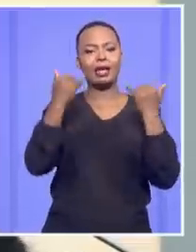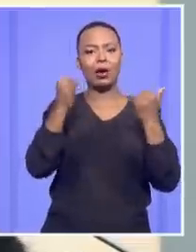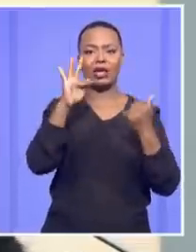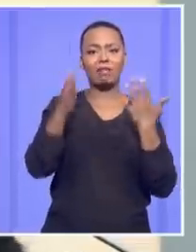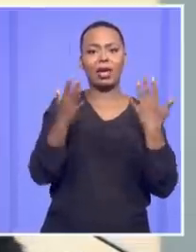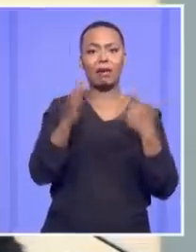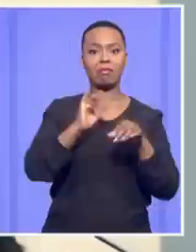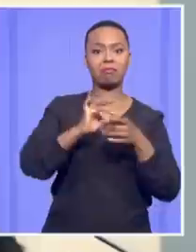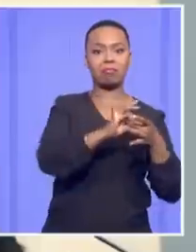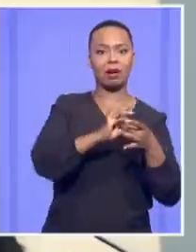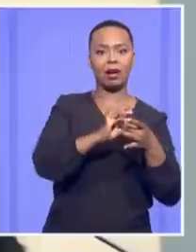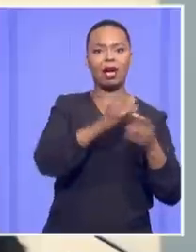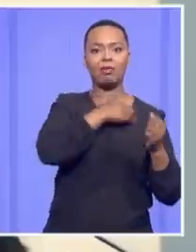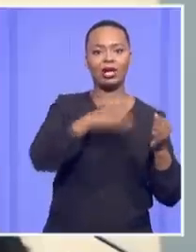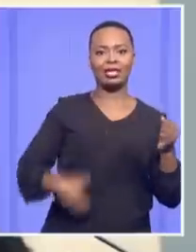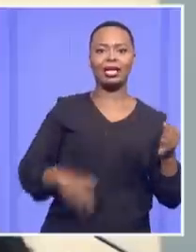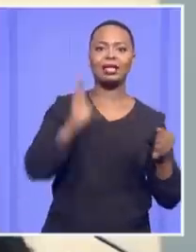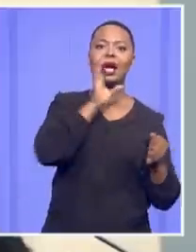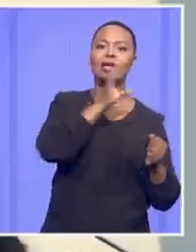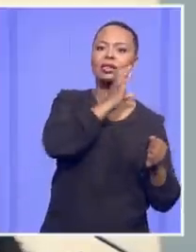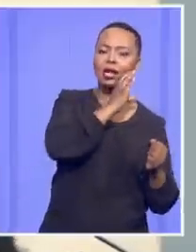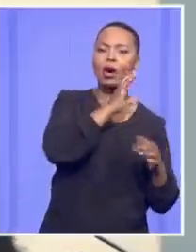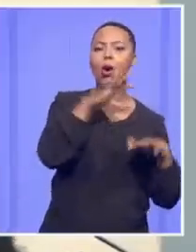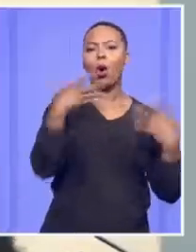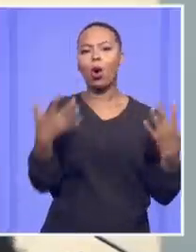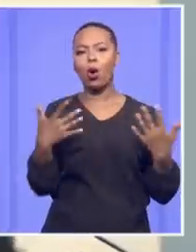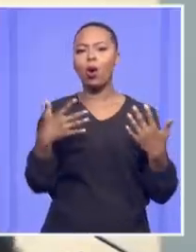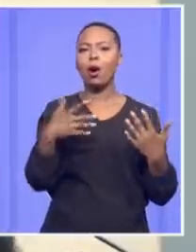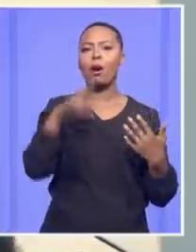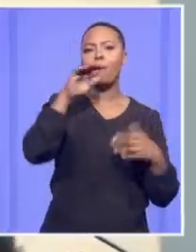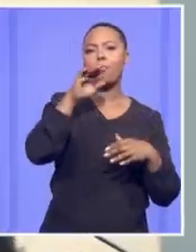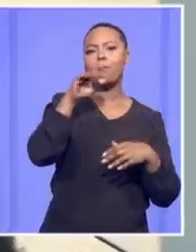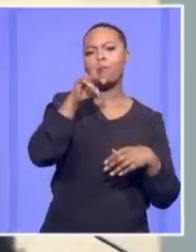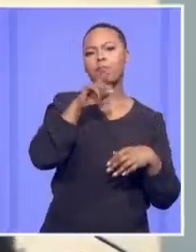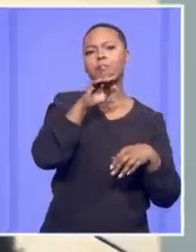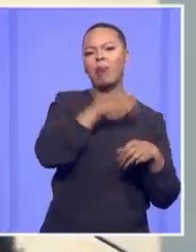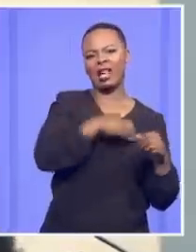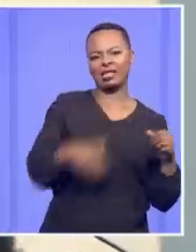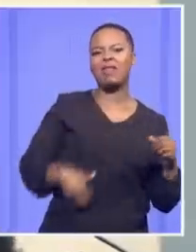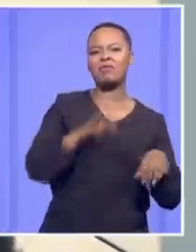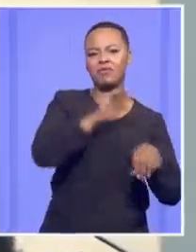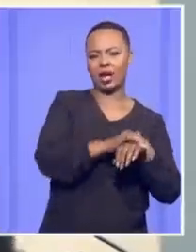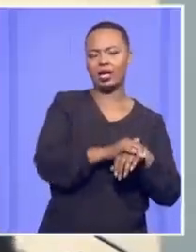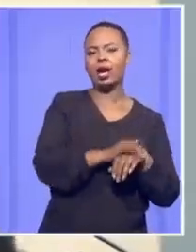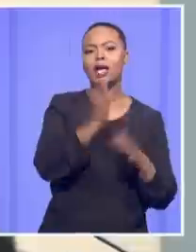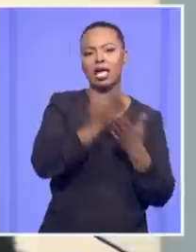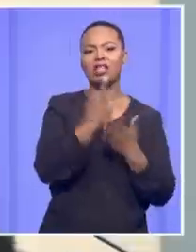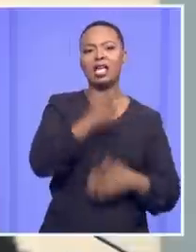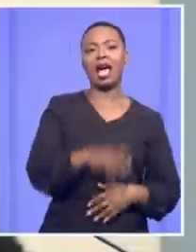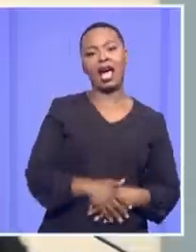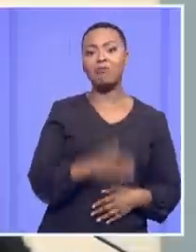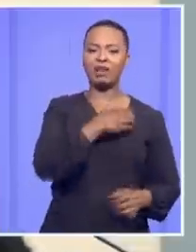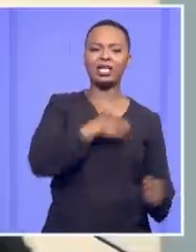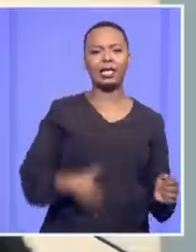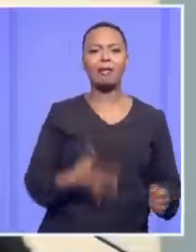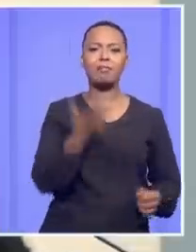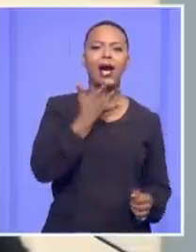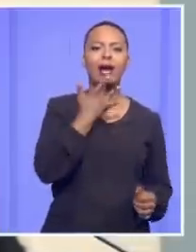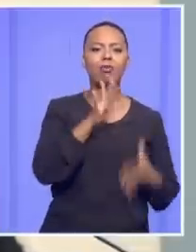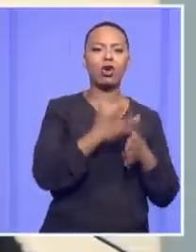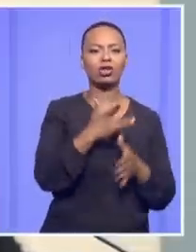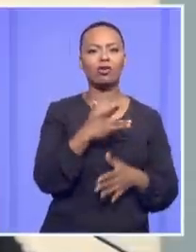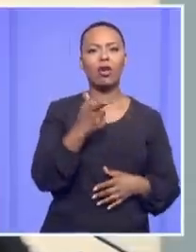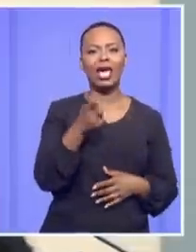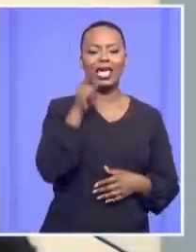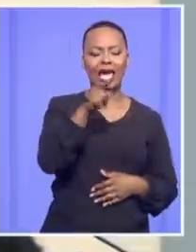She was the President's cousin, or she was the President's friend. Then you could say, well, the President was biased because he opted, instead of an